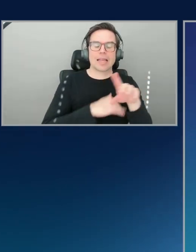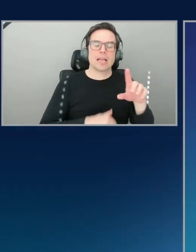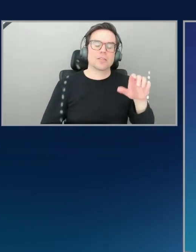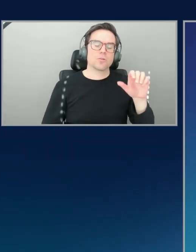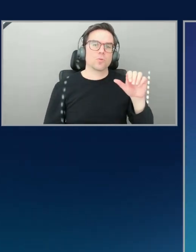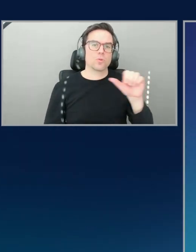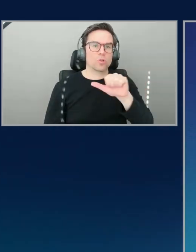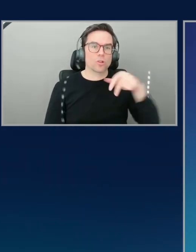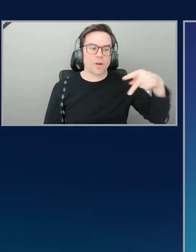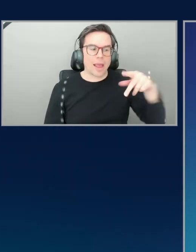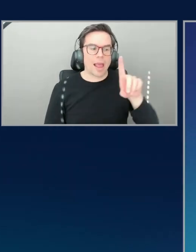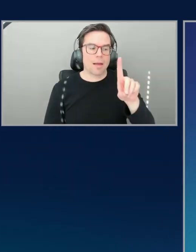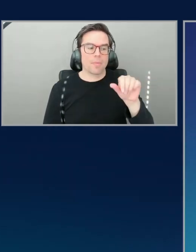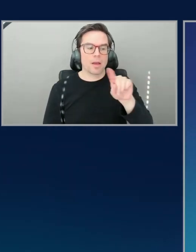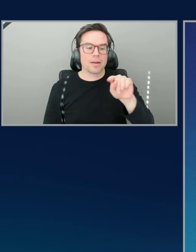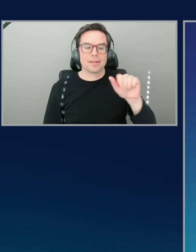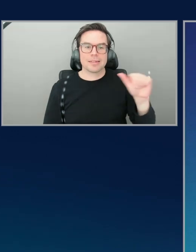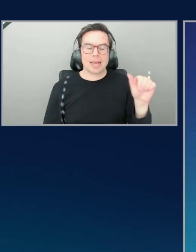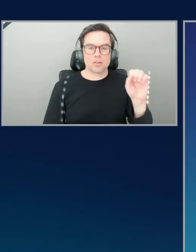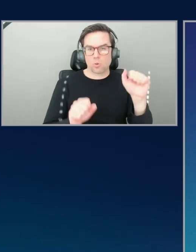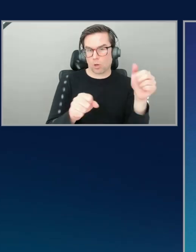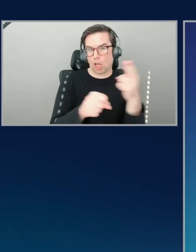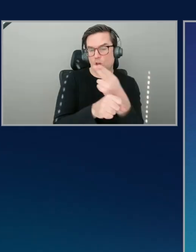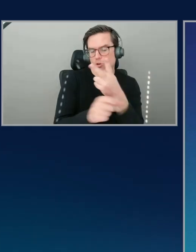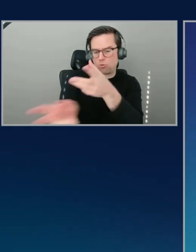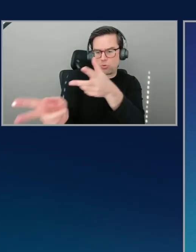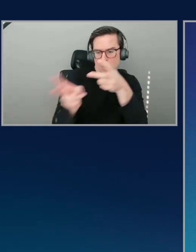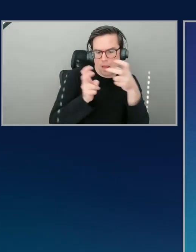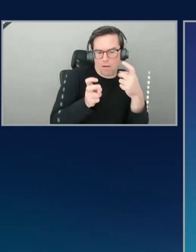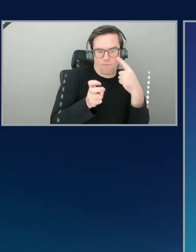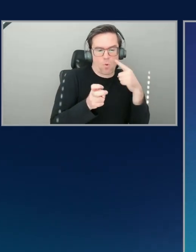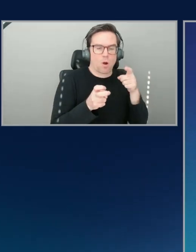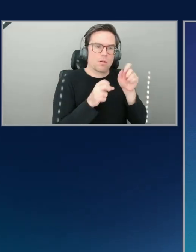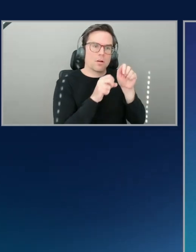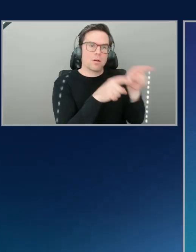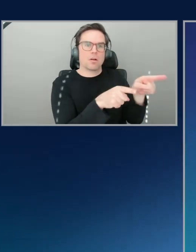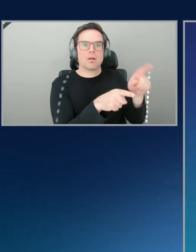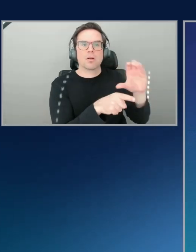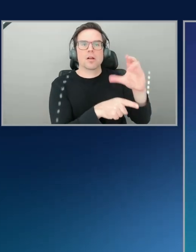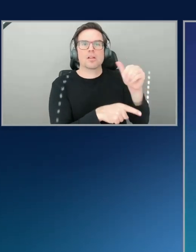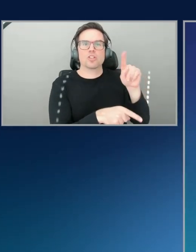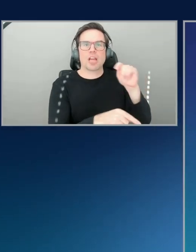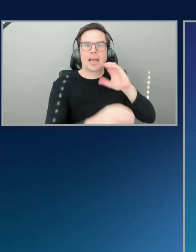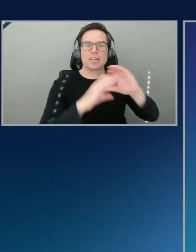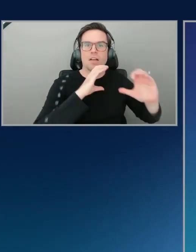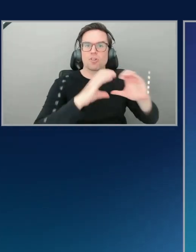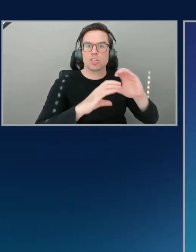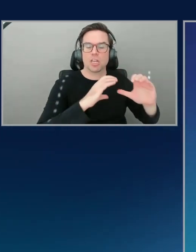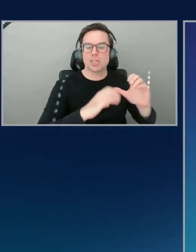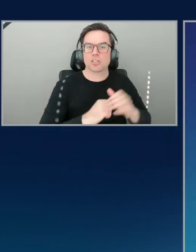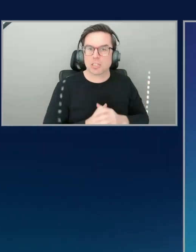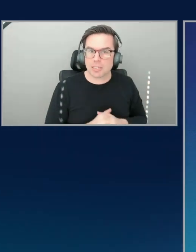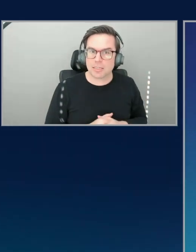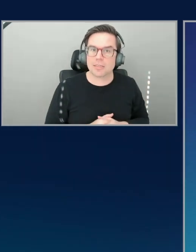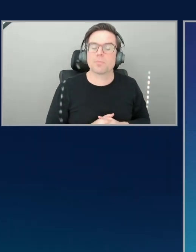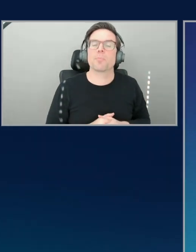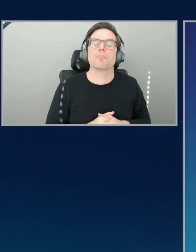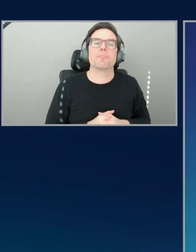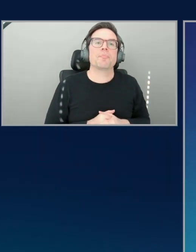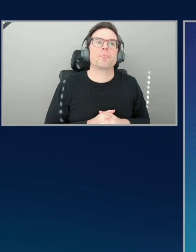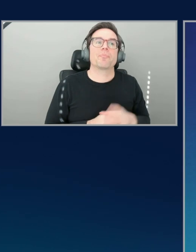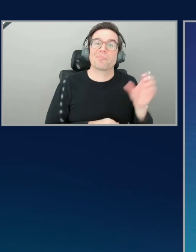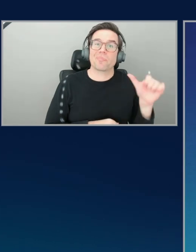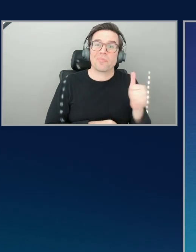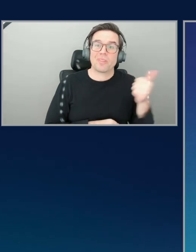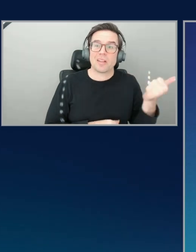use that in those chat conversations or summaries or any of the other use cases that you're trying to do. And then the other part is